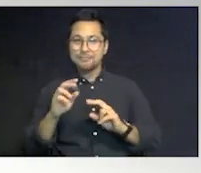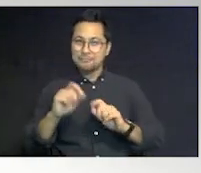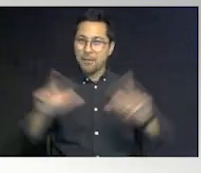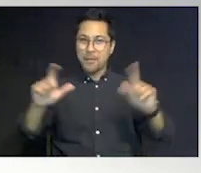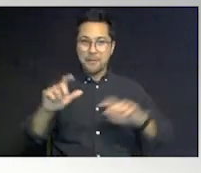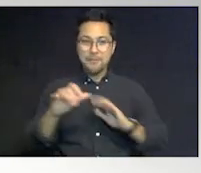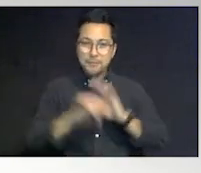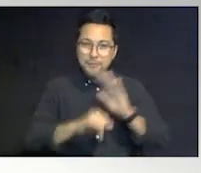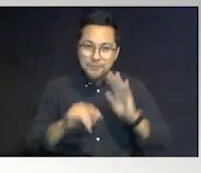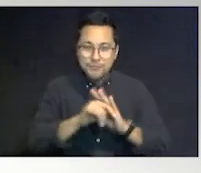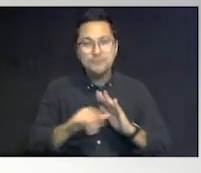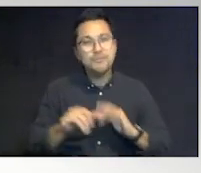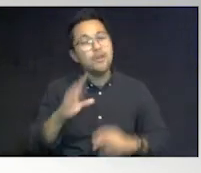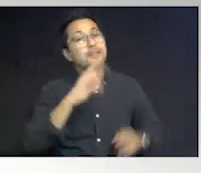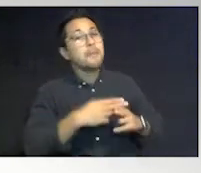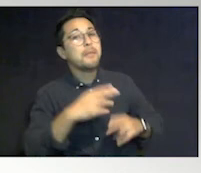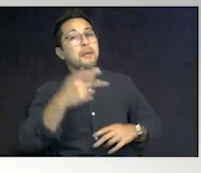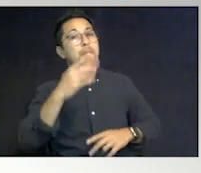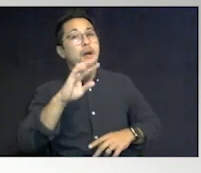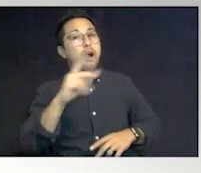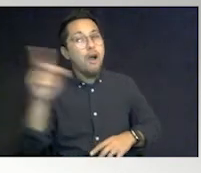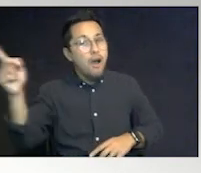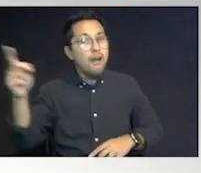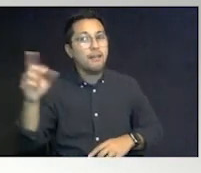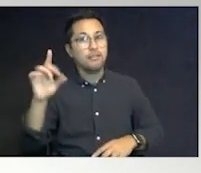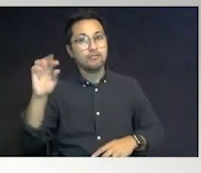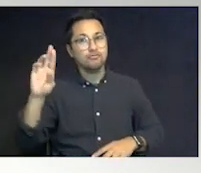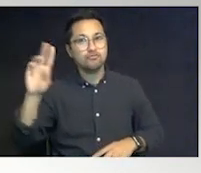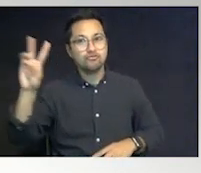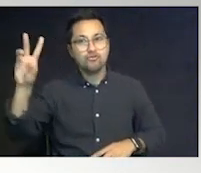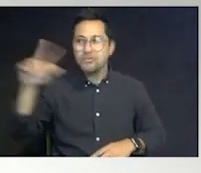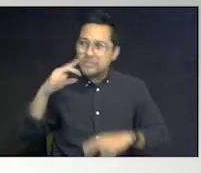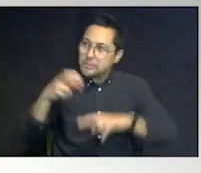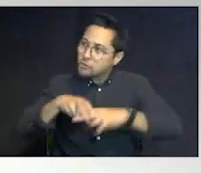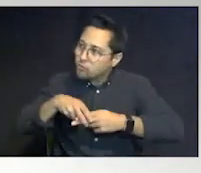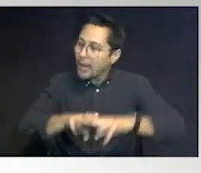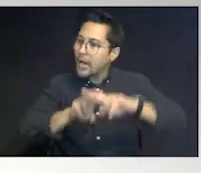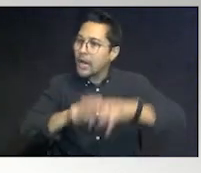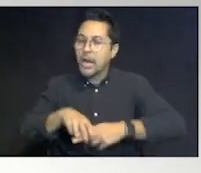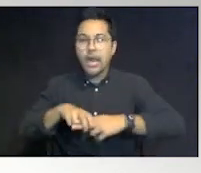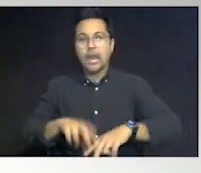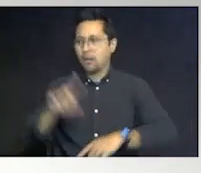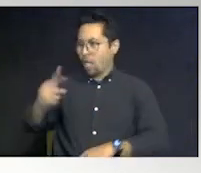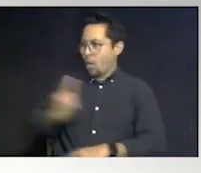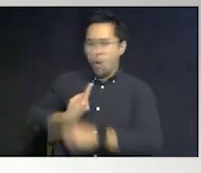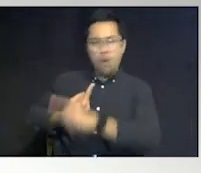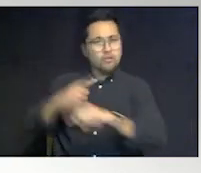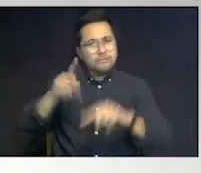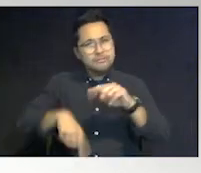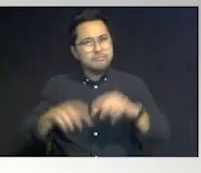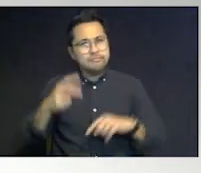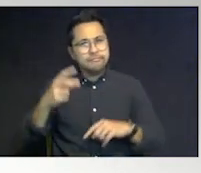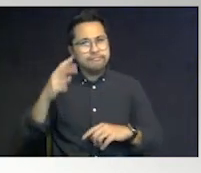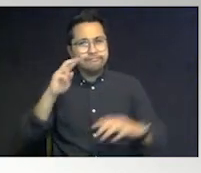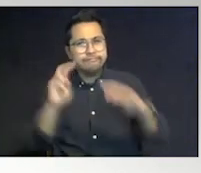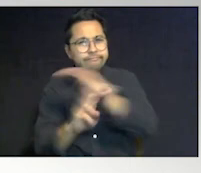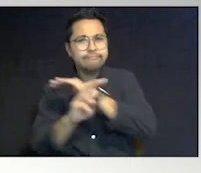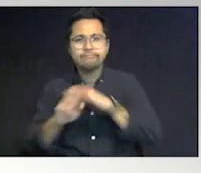about the part that group is in. Swinging by yourself, not doing anything. Call. You cannot predict. Battery. Battery.